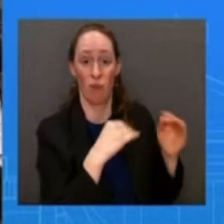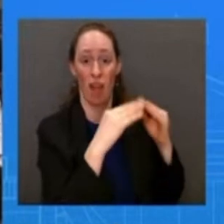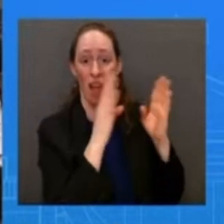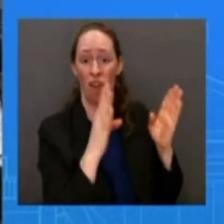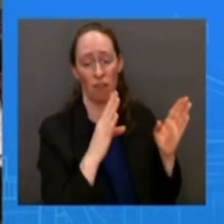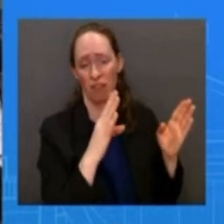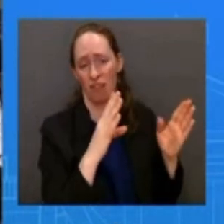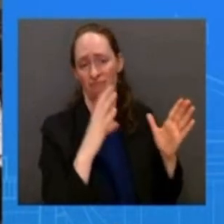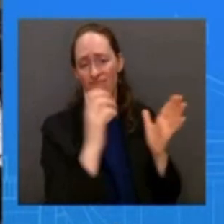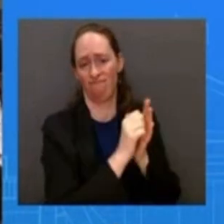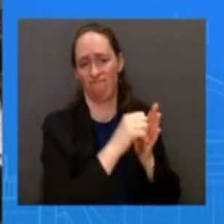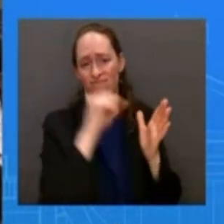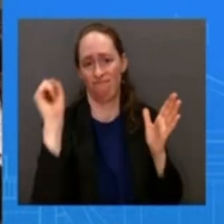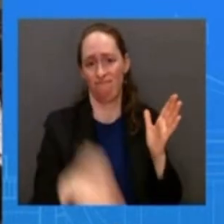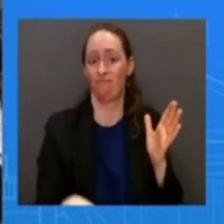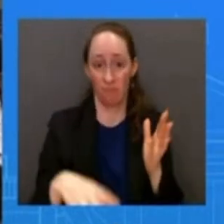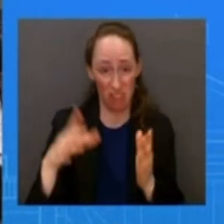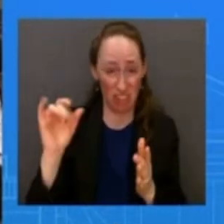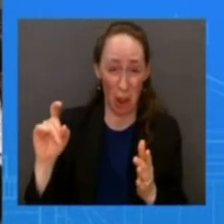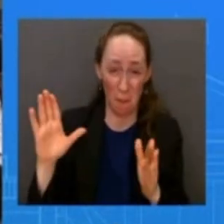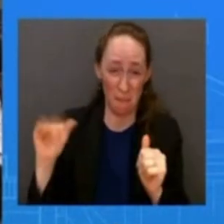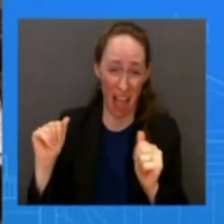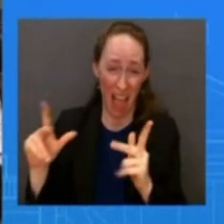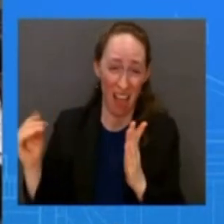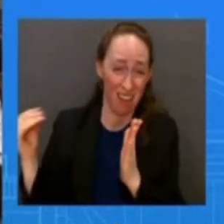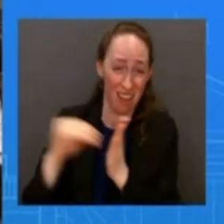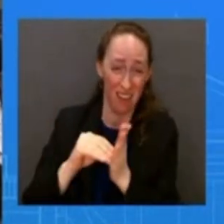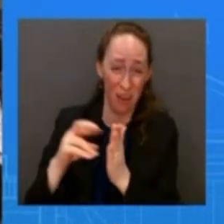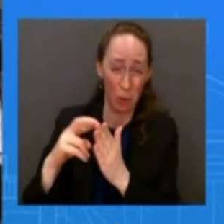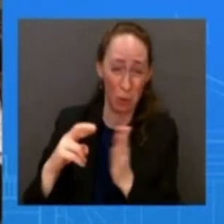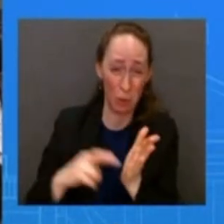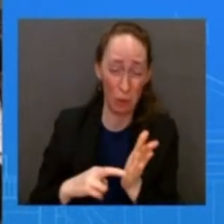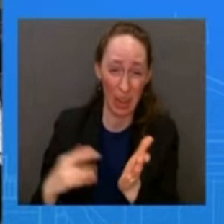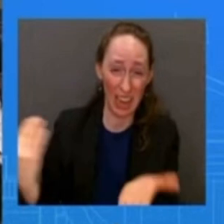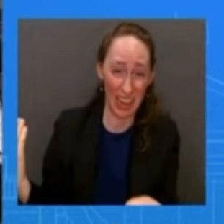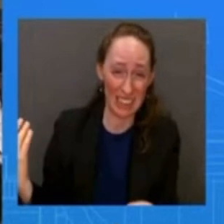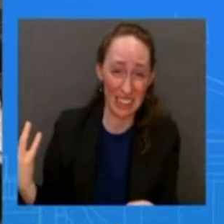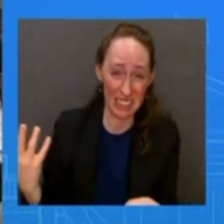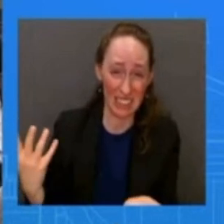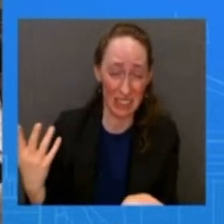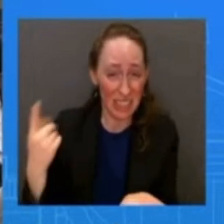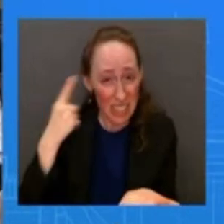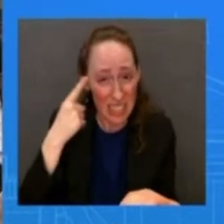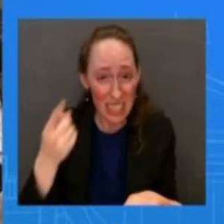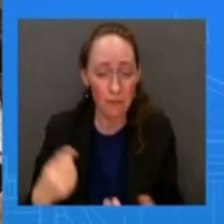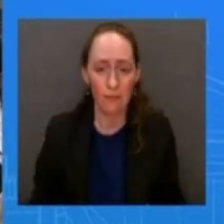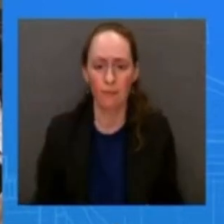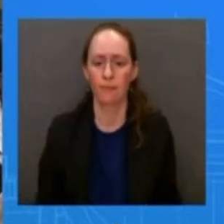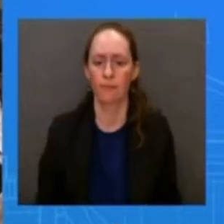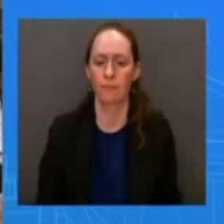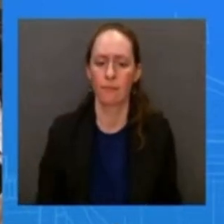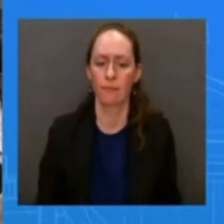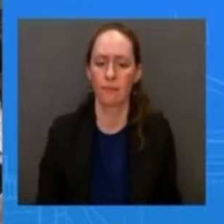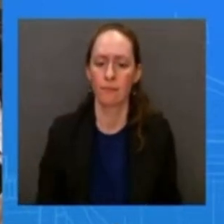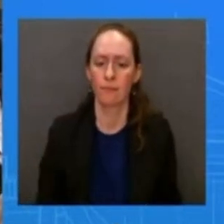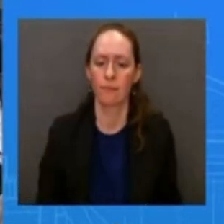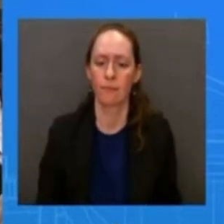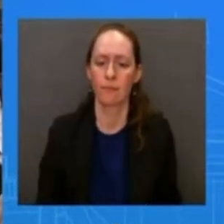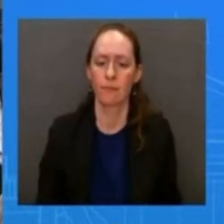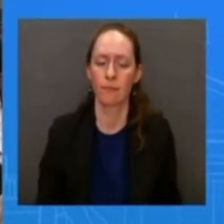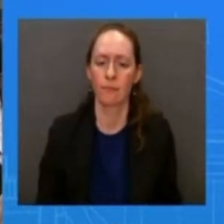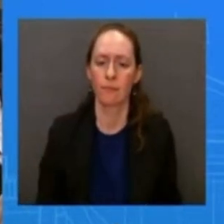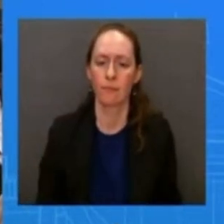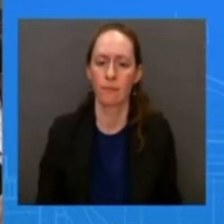uh what is the level of the president's concern about human safety in northeast ohio and east palestine